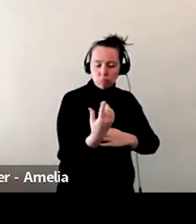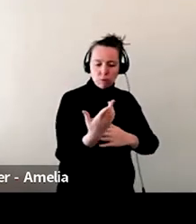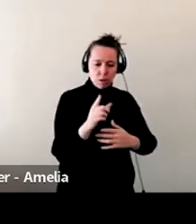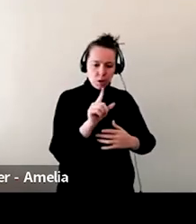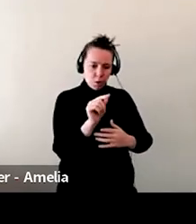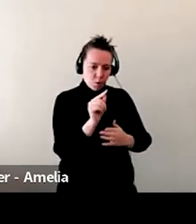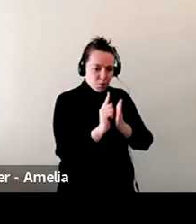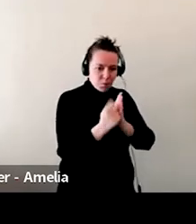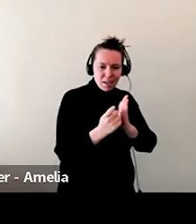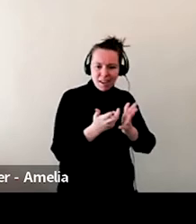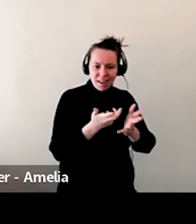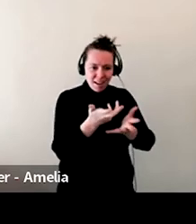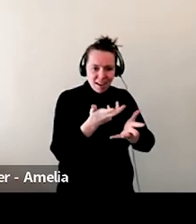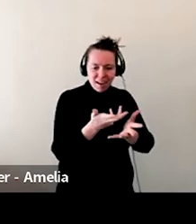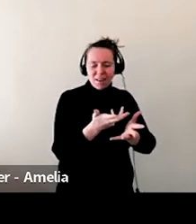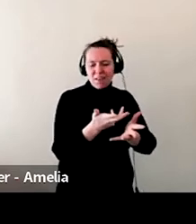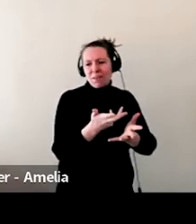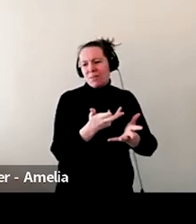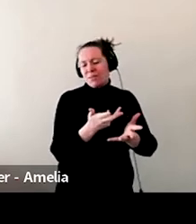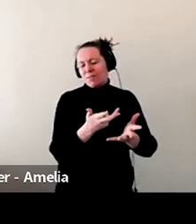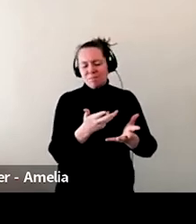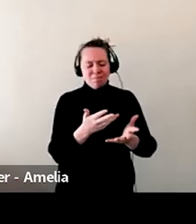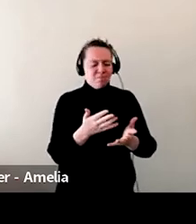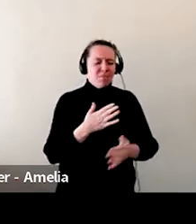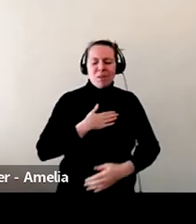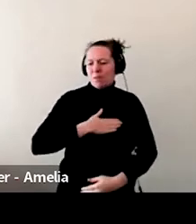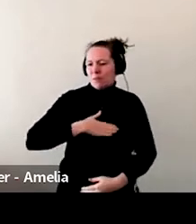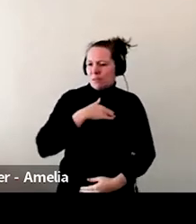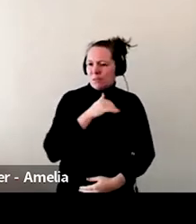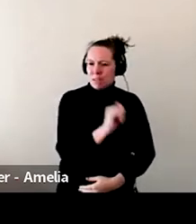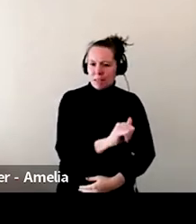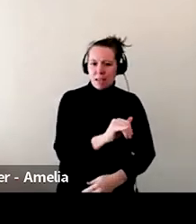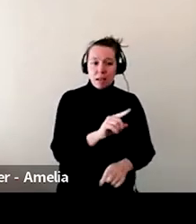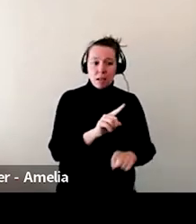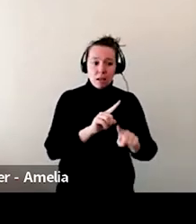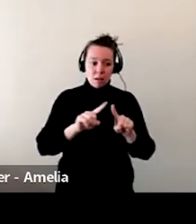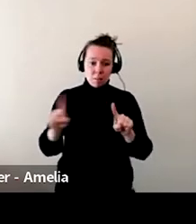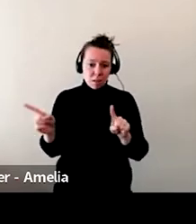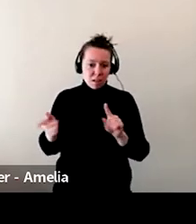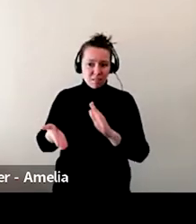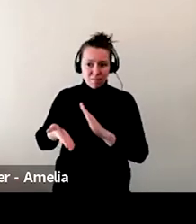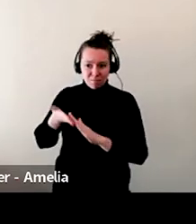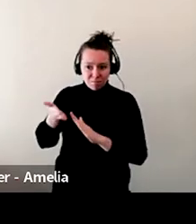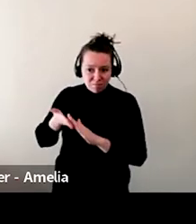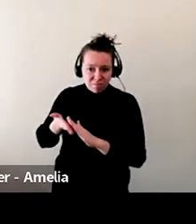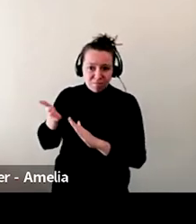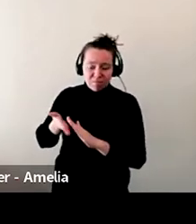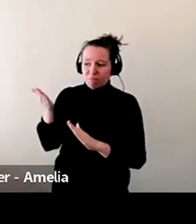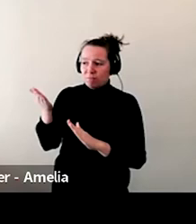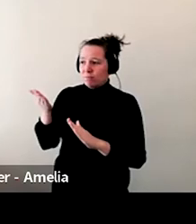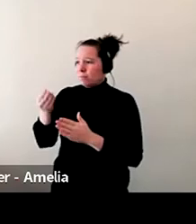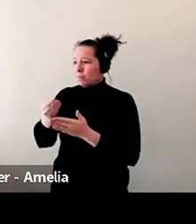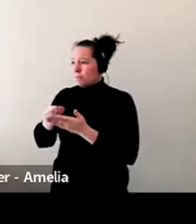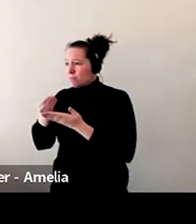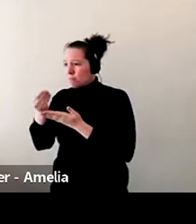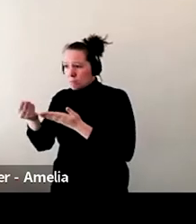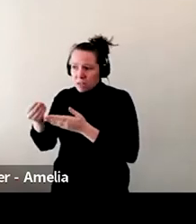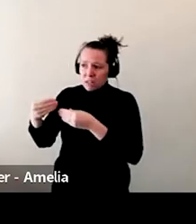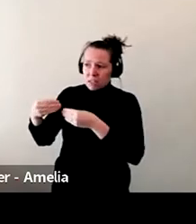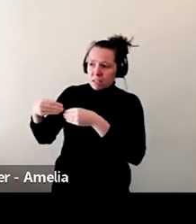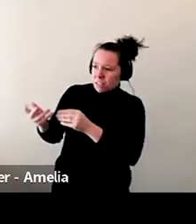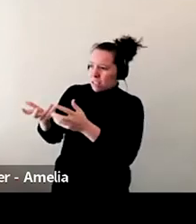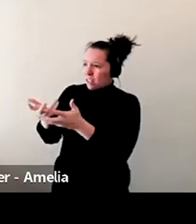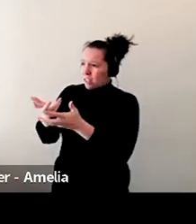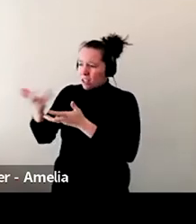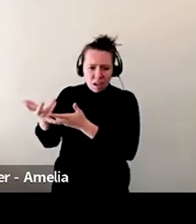years ago. That's a great, um, it's all the behind the scenes stuff that I had no idea. was so much like